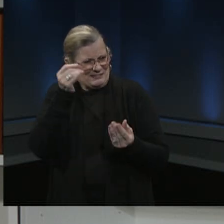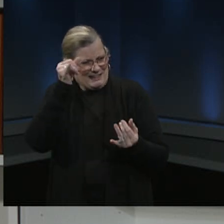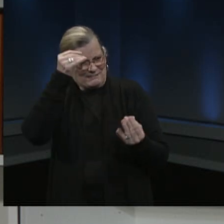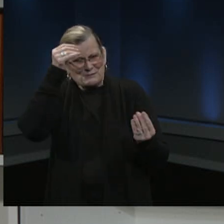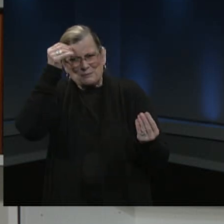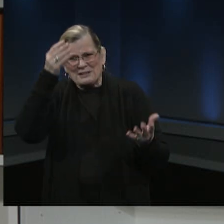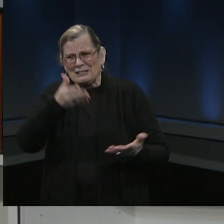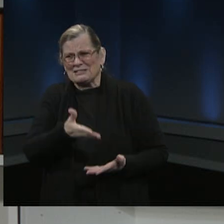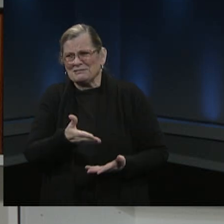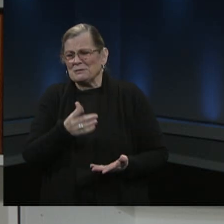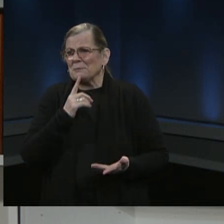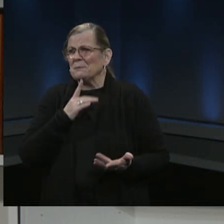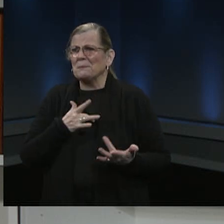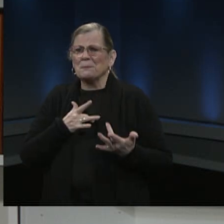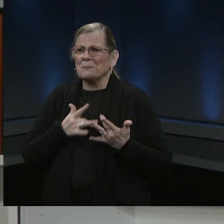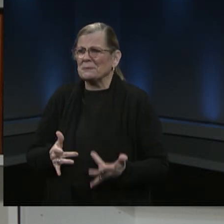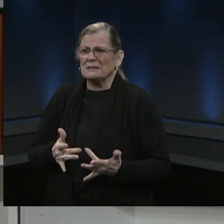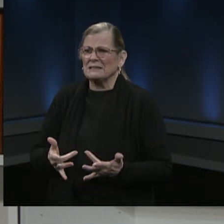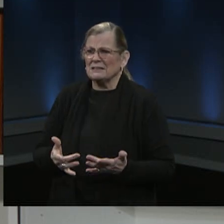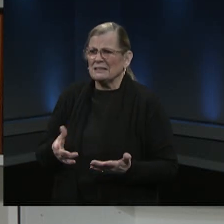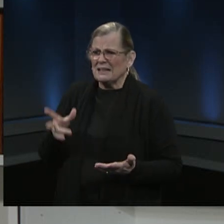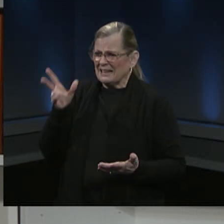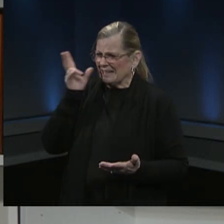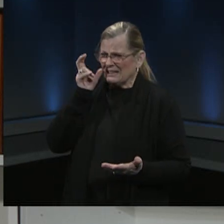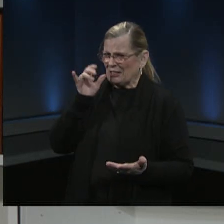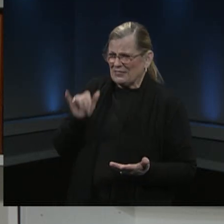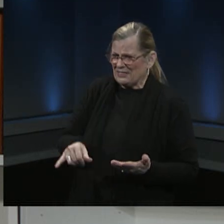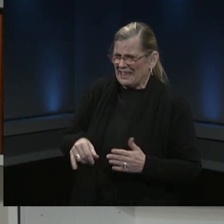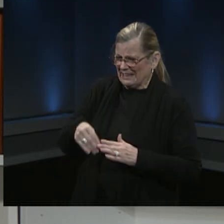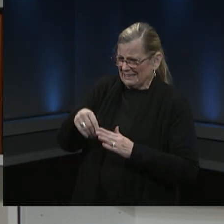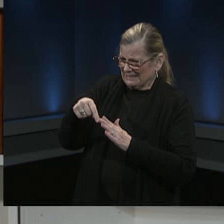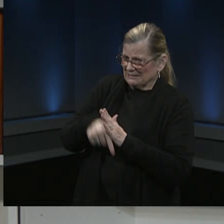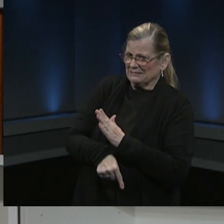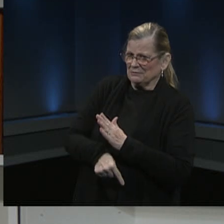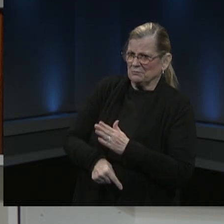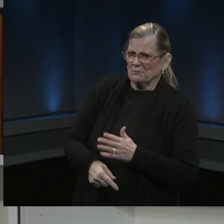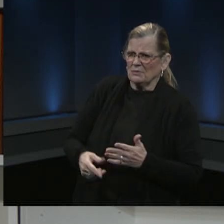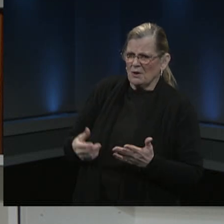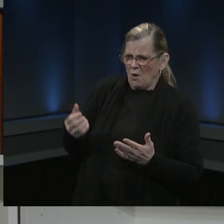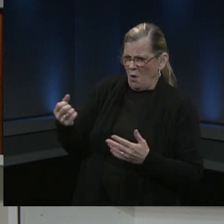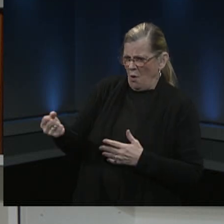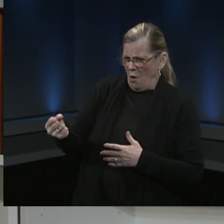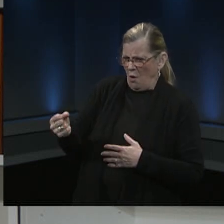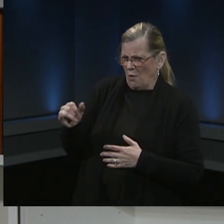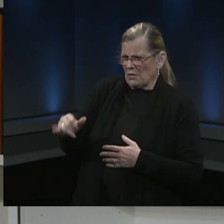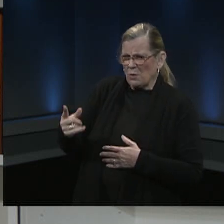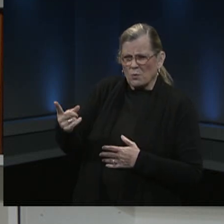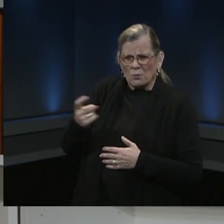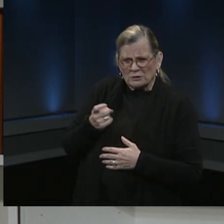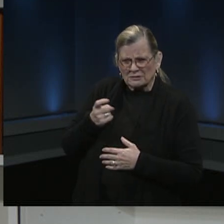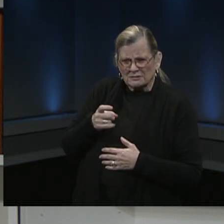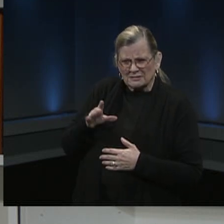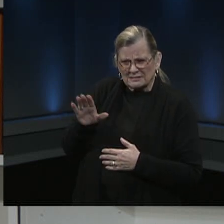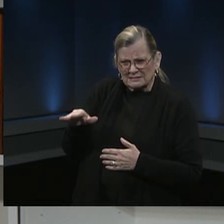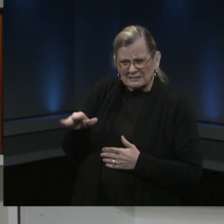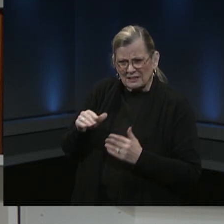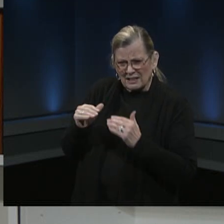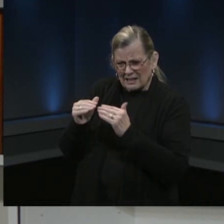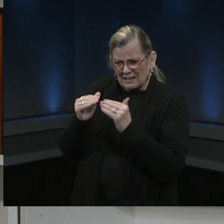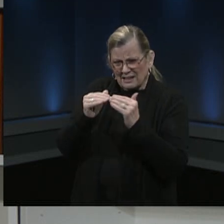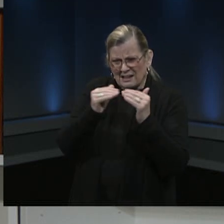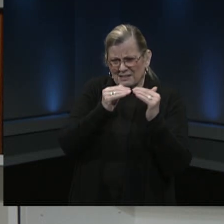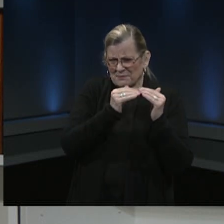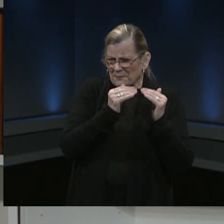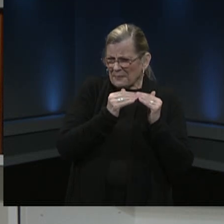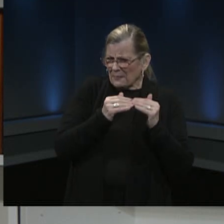get out enough and i think you know dr williams before i take another question on the email what can we do with an equity lens i know one of our challenges right now in